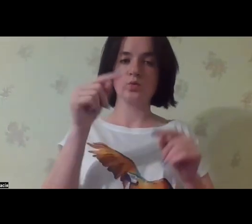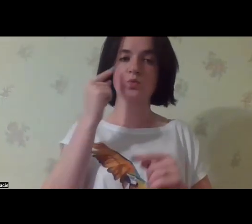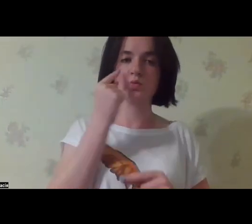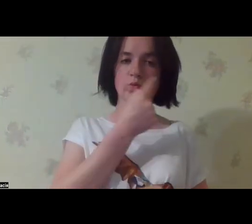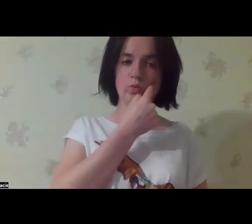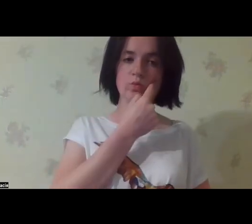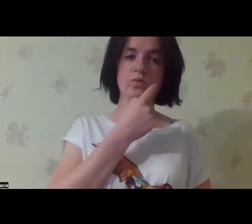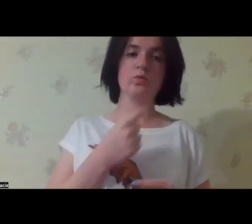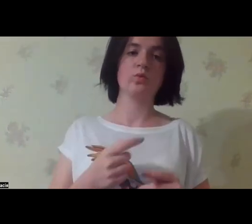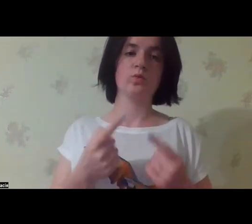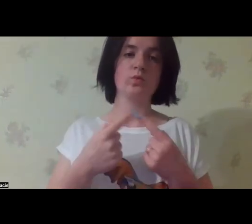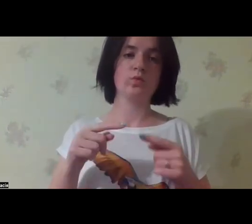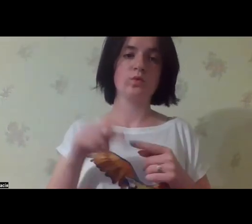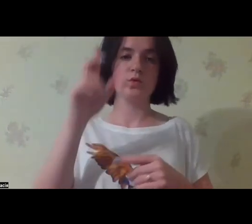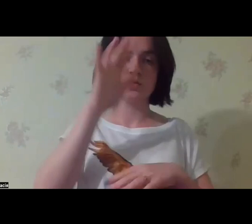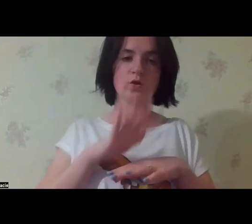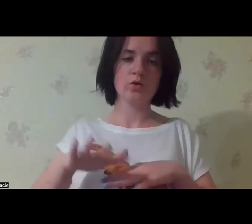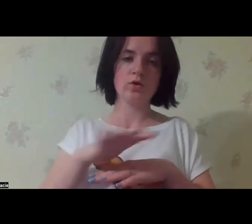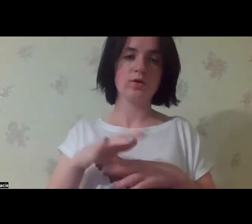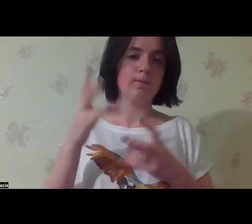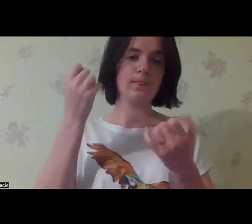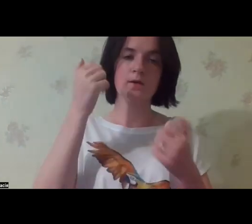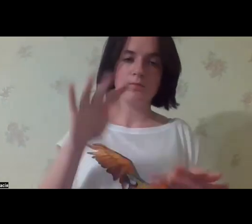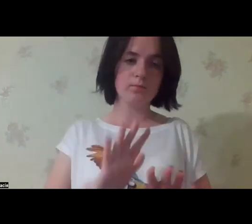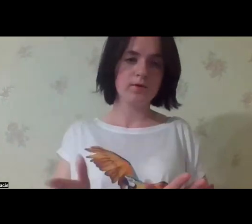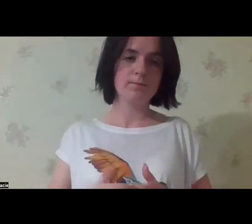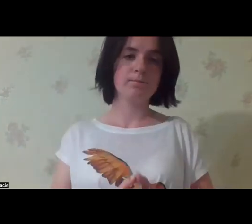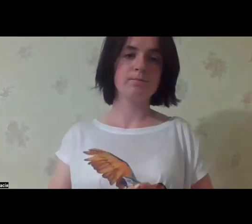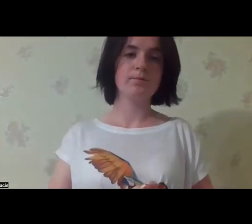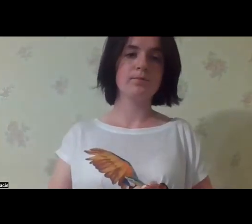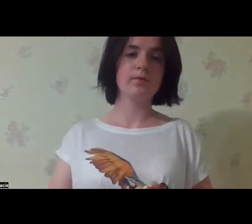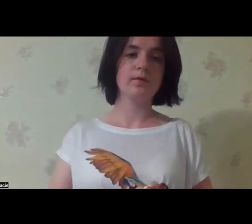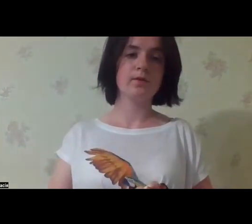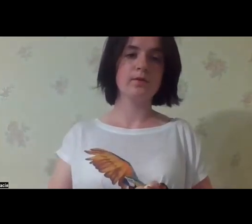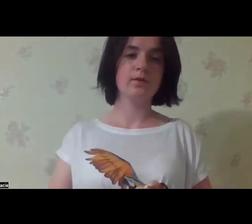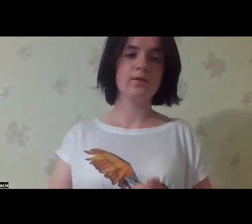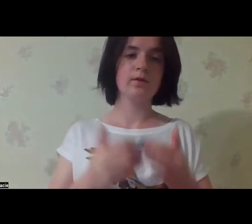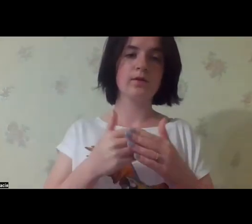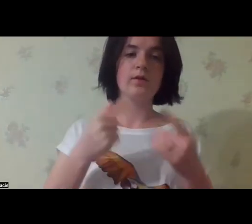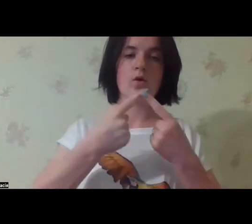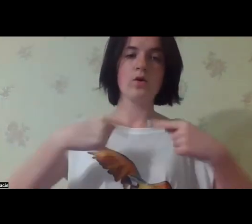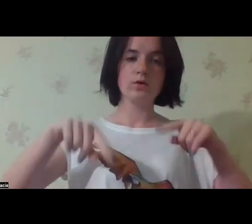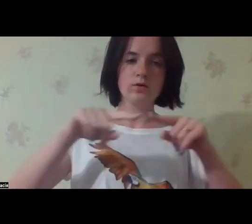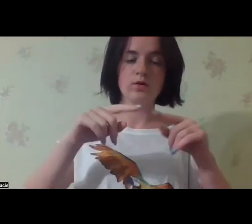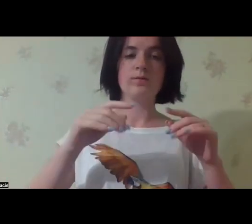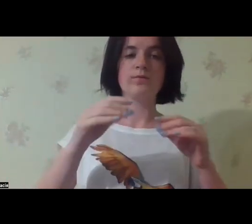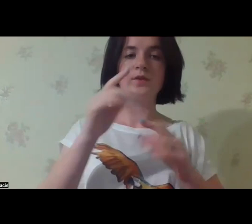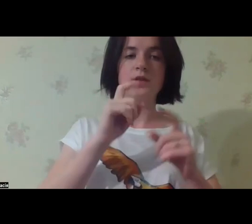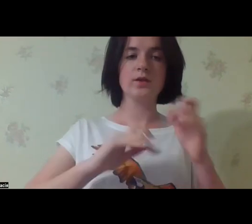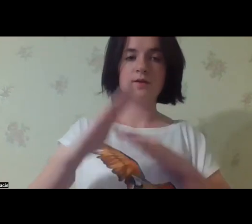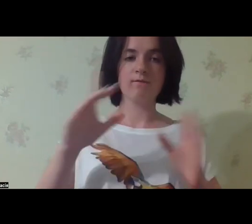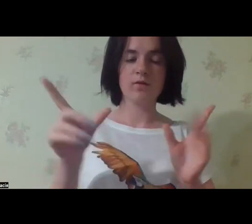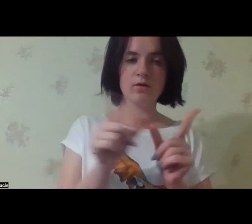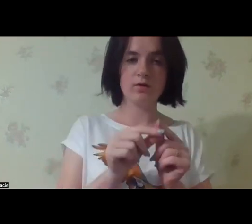And in our opinion, in opinion of our organization, the government doesn't remember about them. They forgot about them.